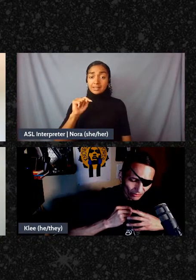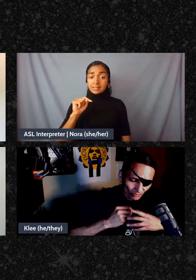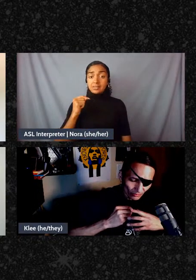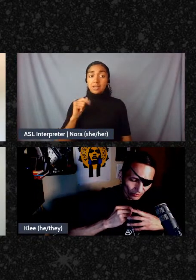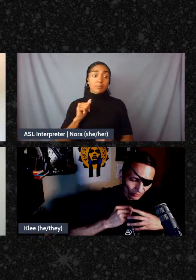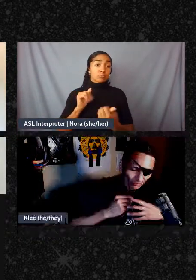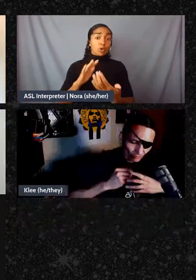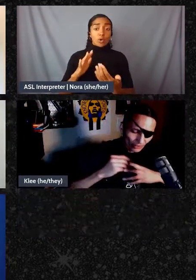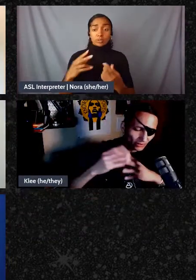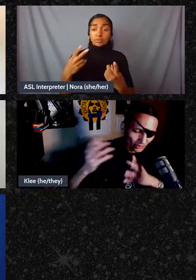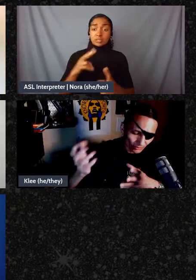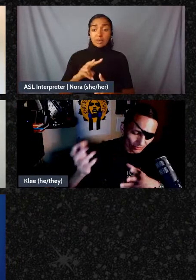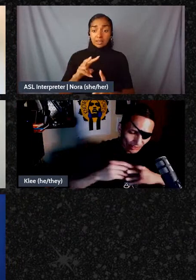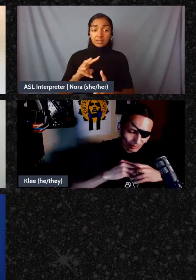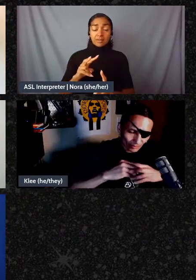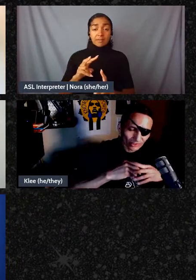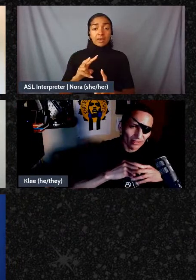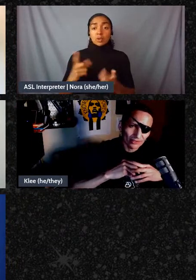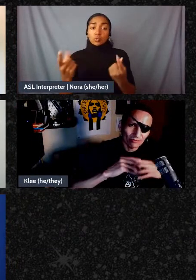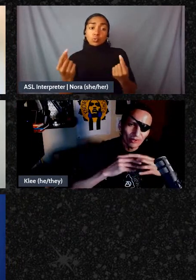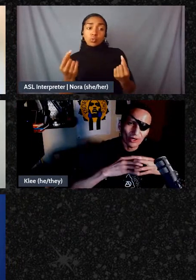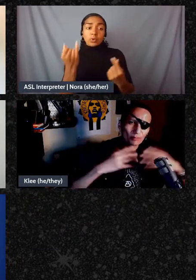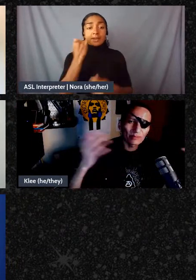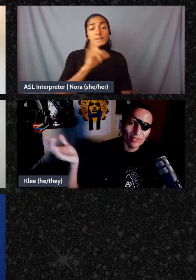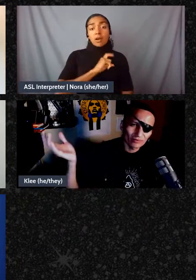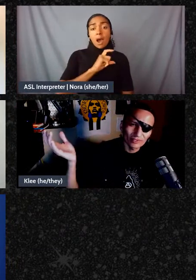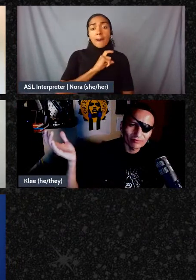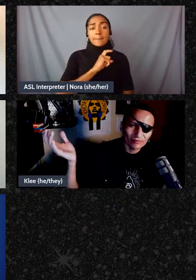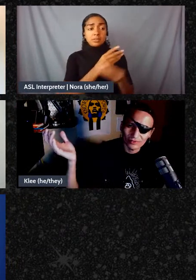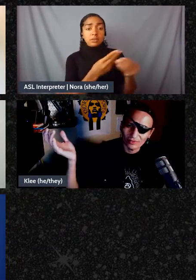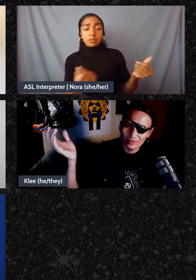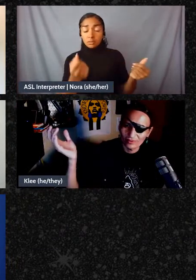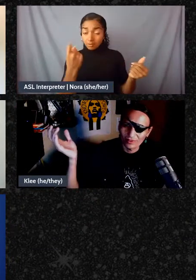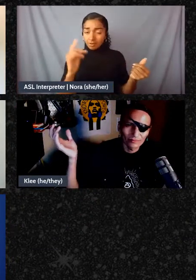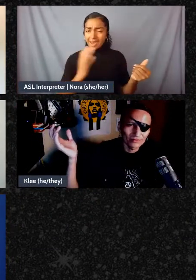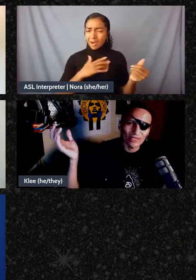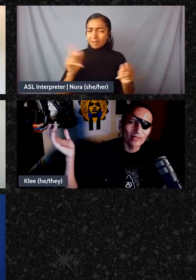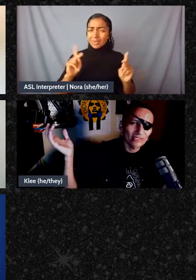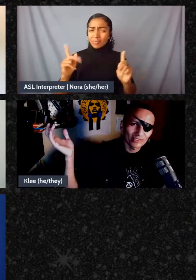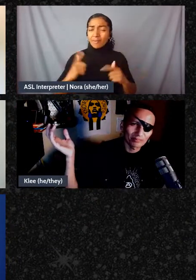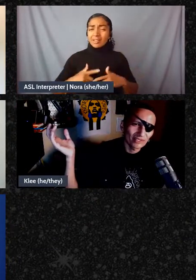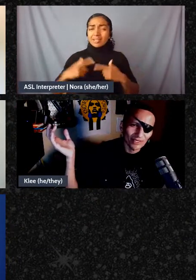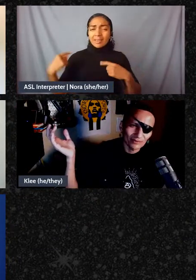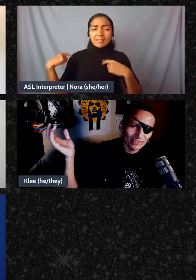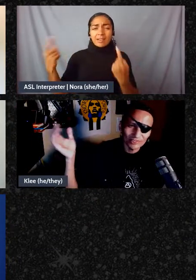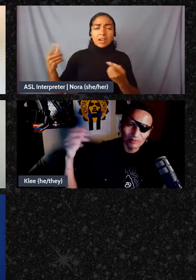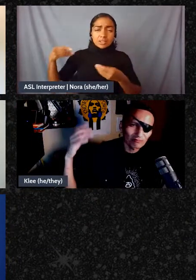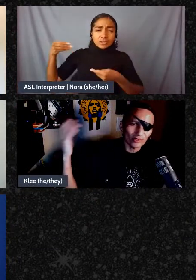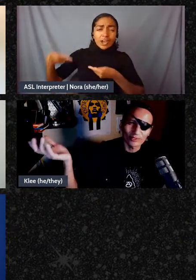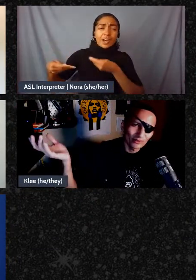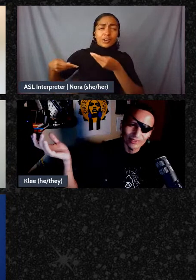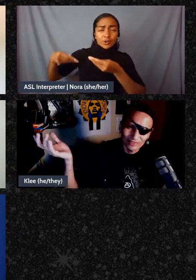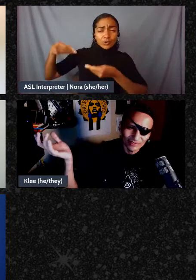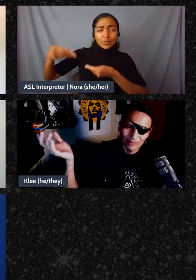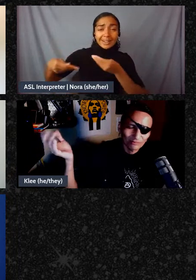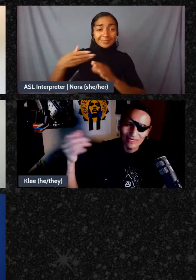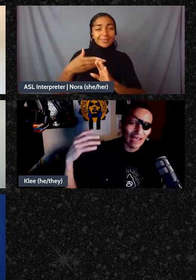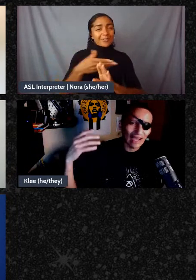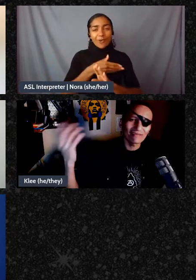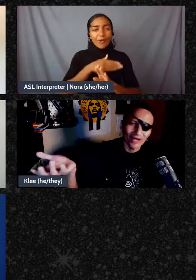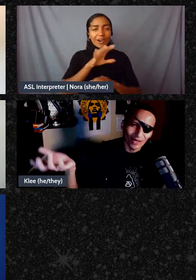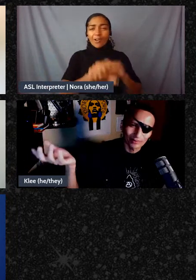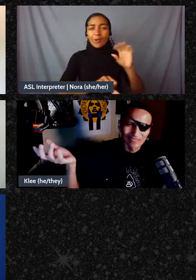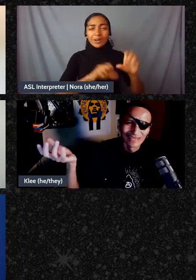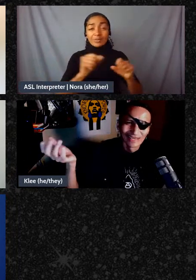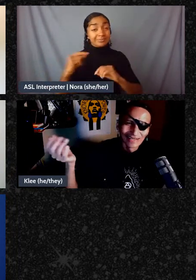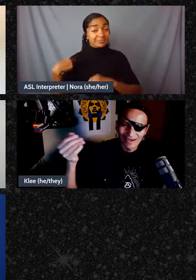you know what are going to do when the cops are gone it's like well our people have lived for generations upon generations before colonialism and we